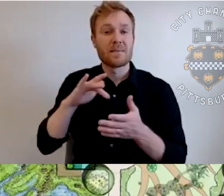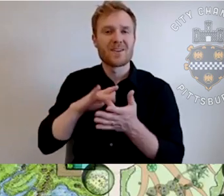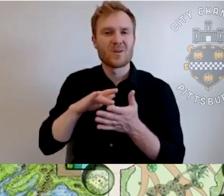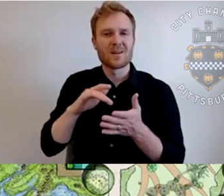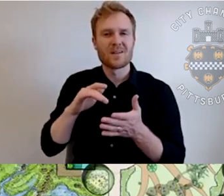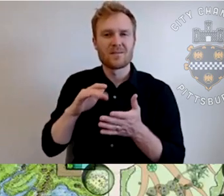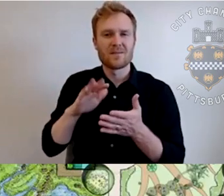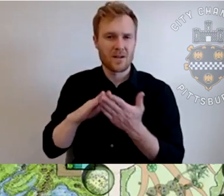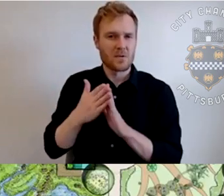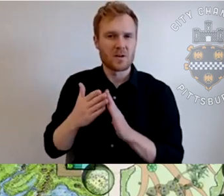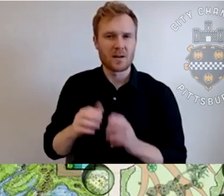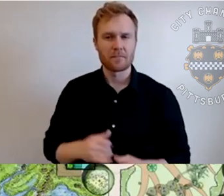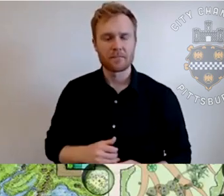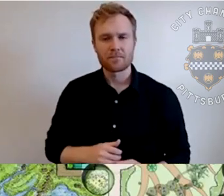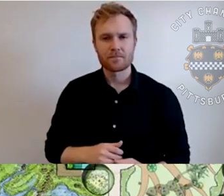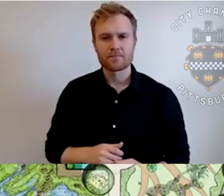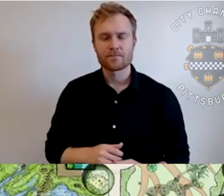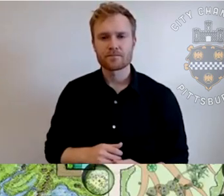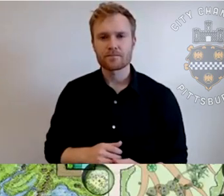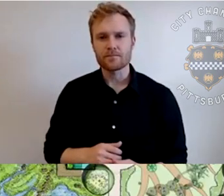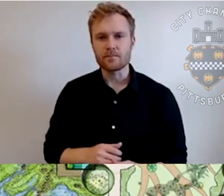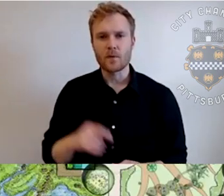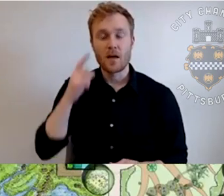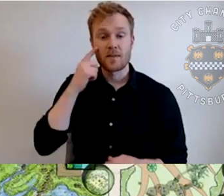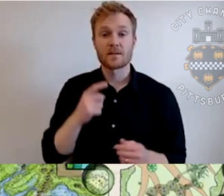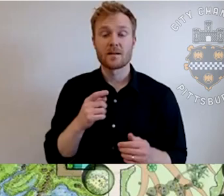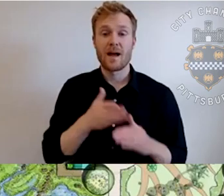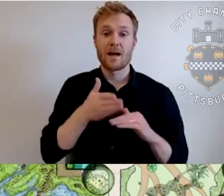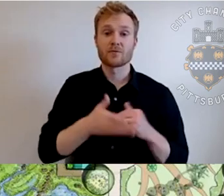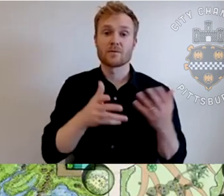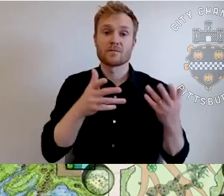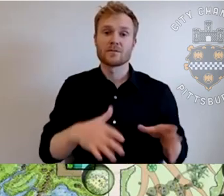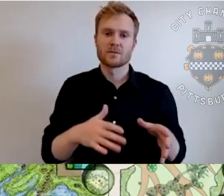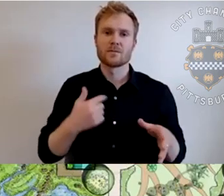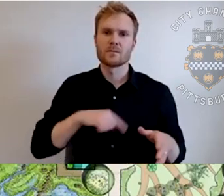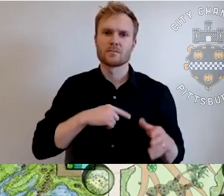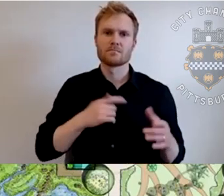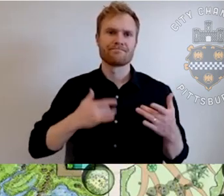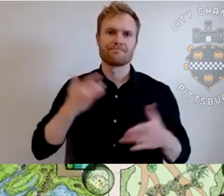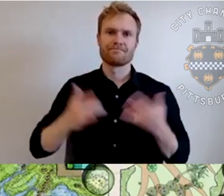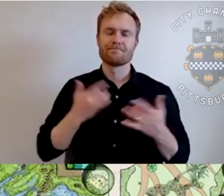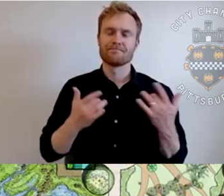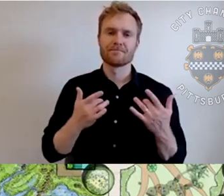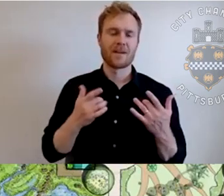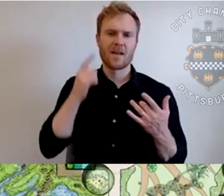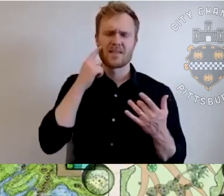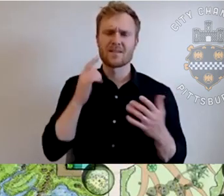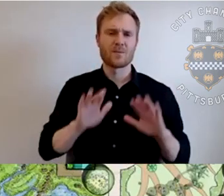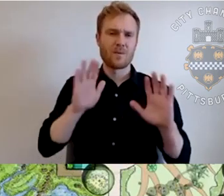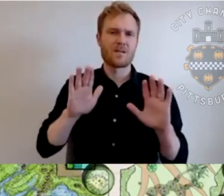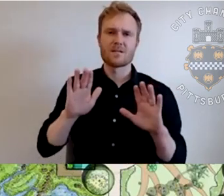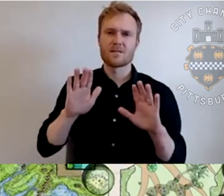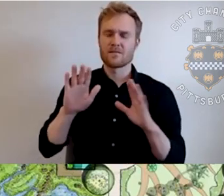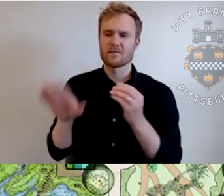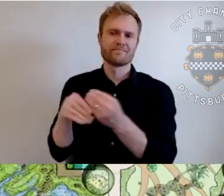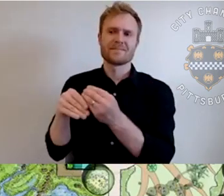Um, and so I think when, when this is completed, we're very excited about this because we think it's just a wonderful addition, wonderful transformation